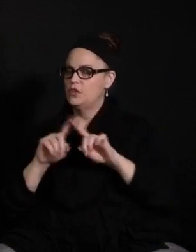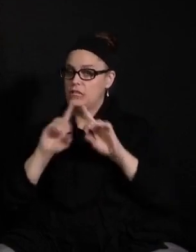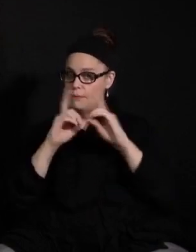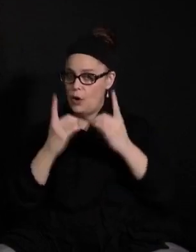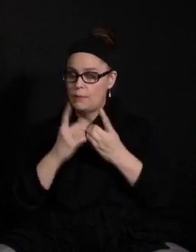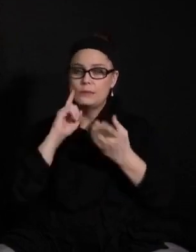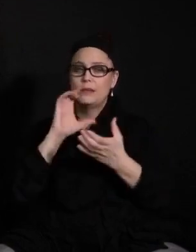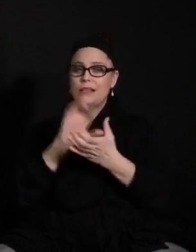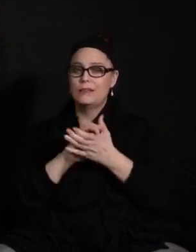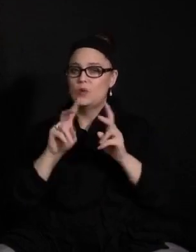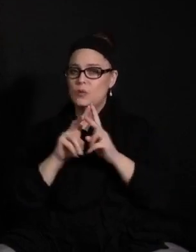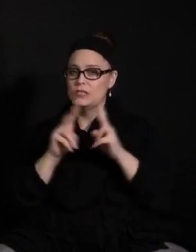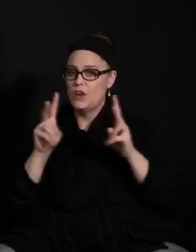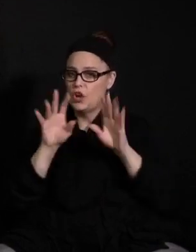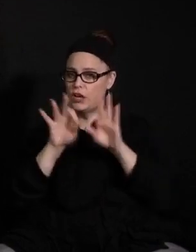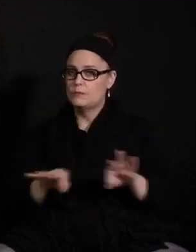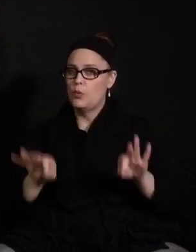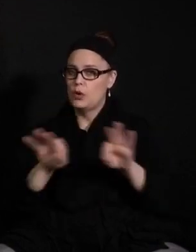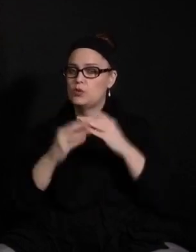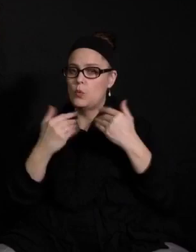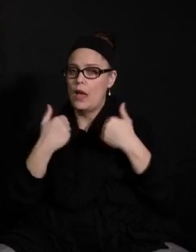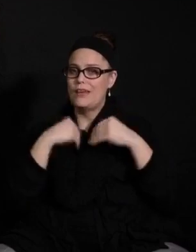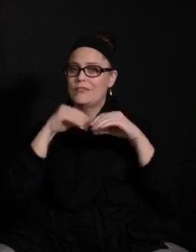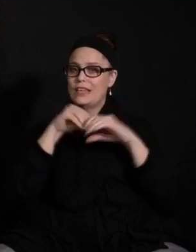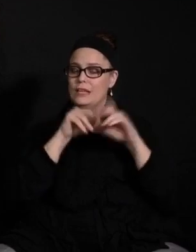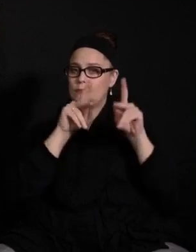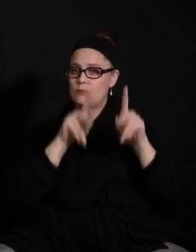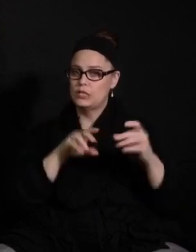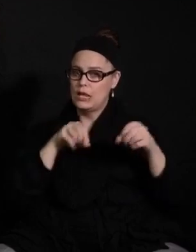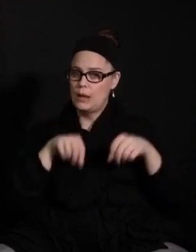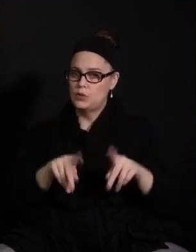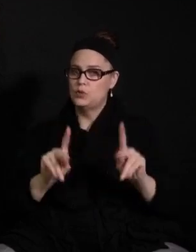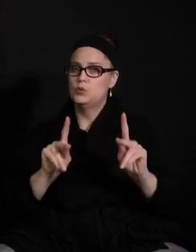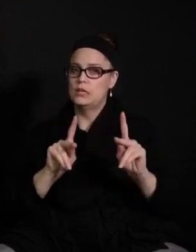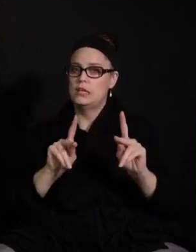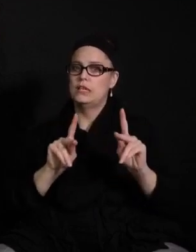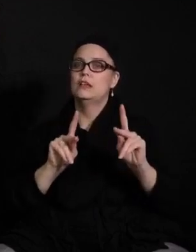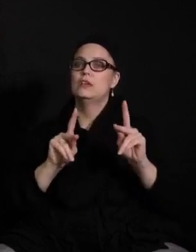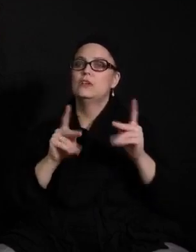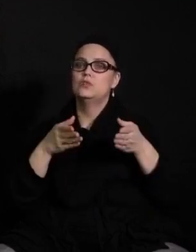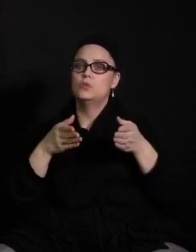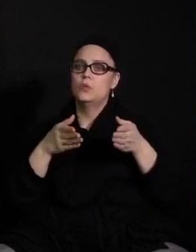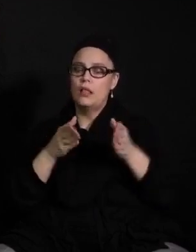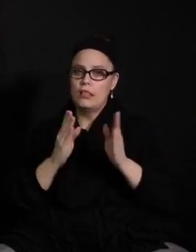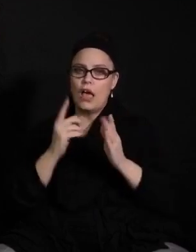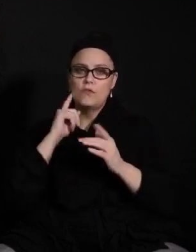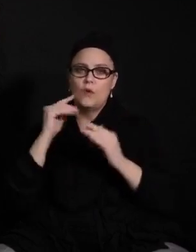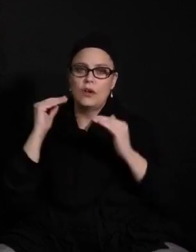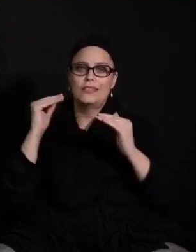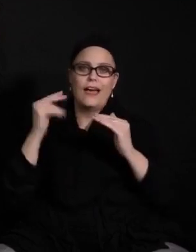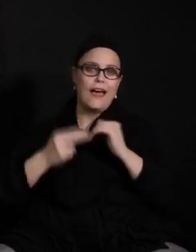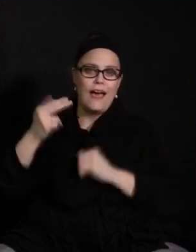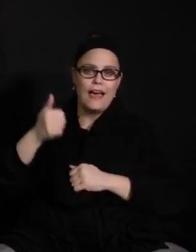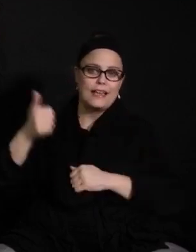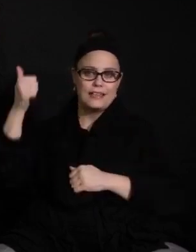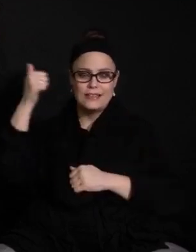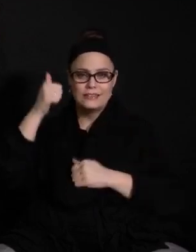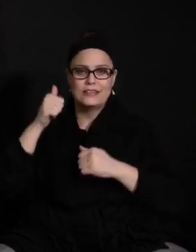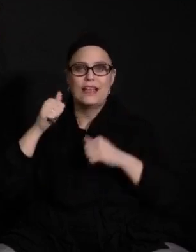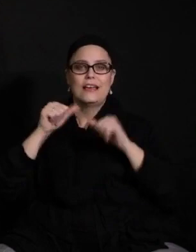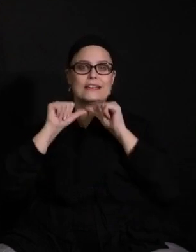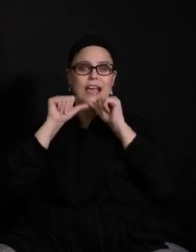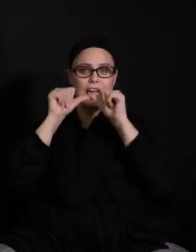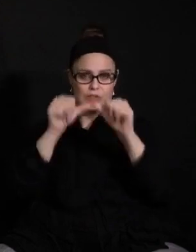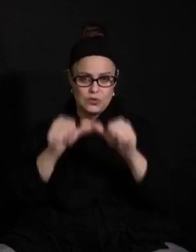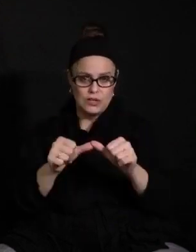believed it was very important to provide an instructional in-person opportunity for students that would That would allow for the highest degree of continuity of student to